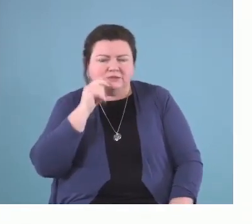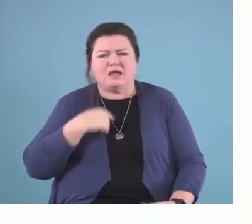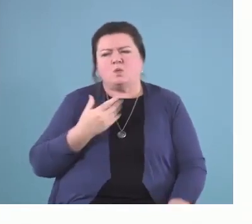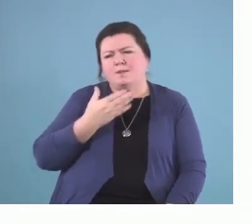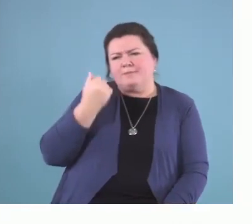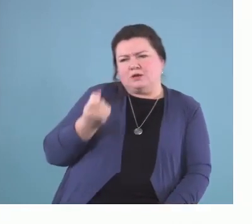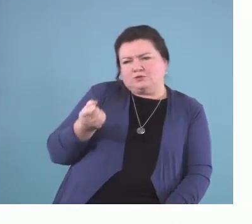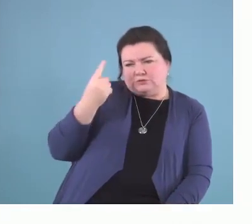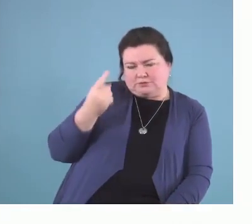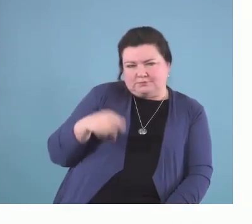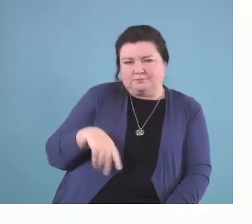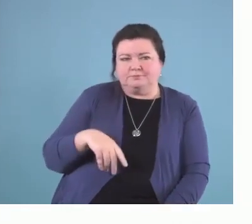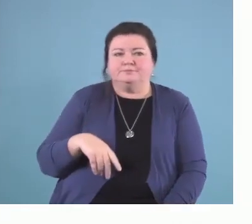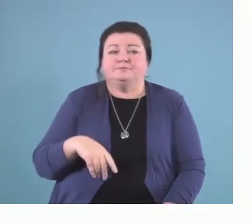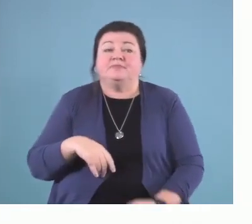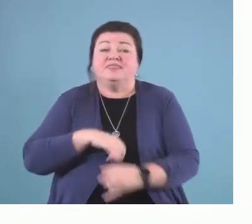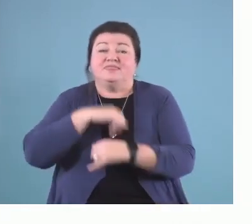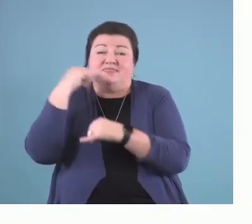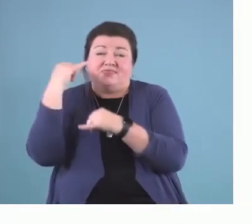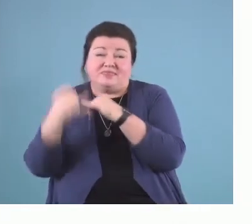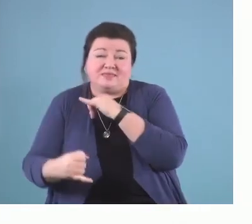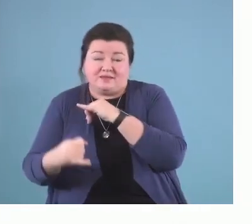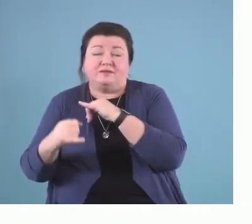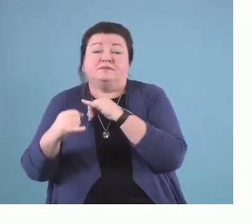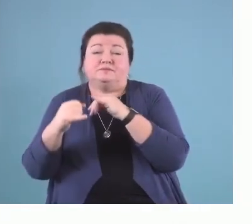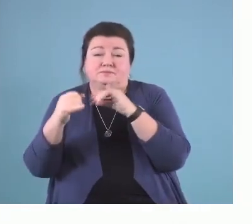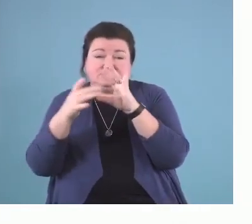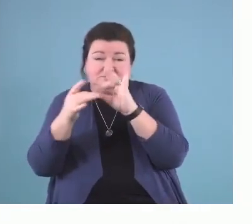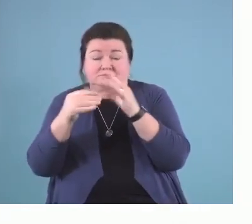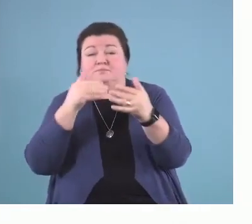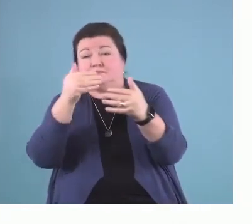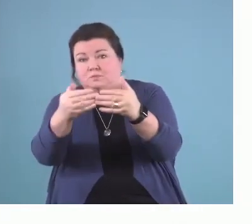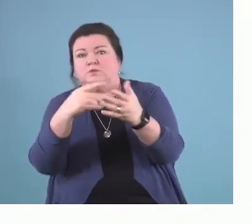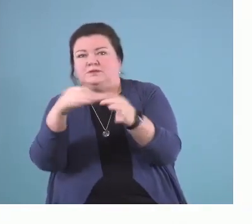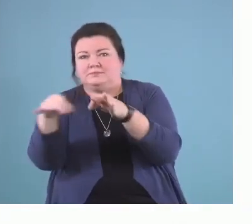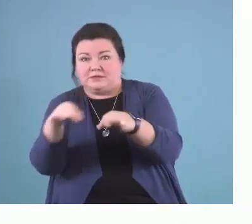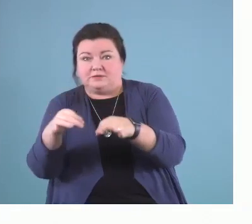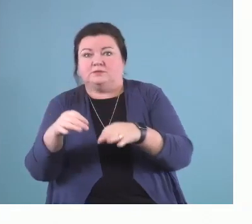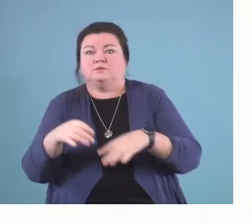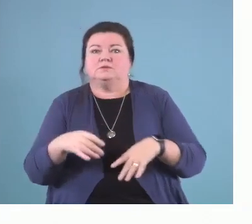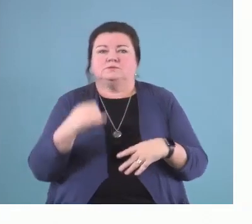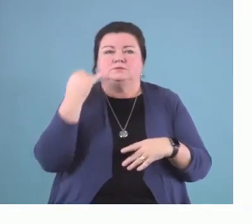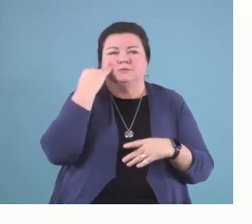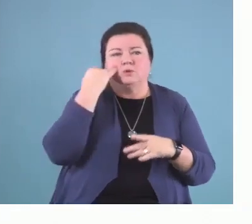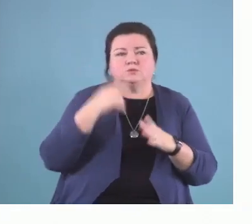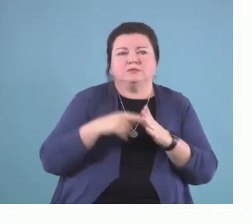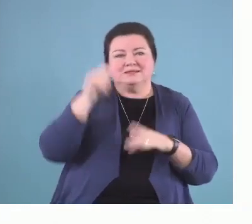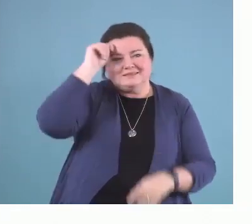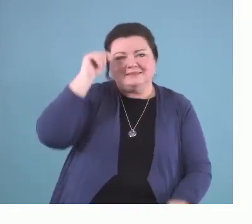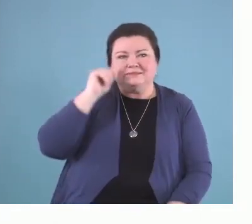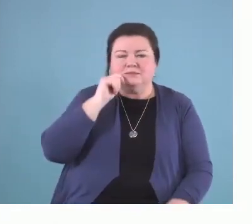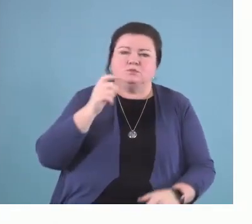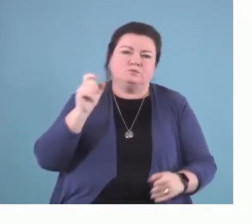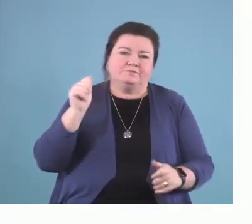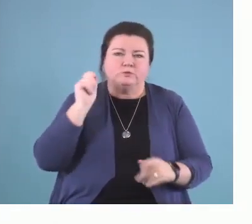So, I'm going to talk to you at the end about a case example of what if the teen stops wearing their assistive listening device.